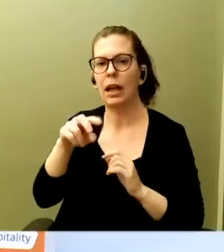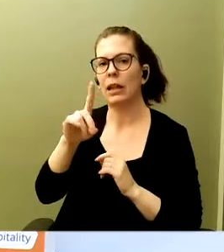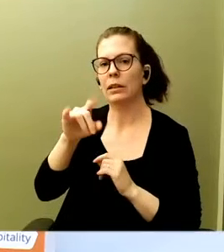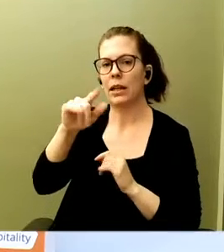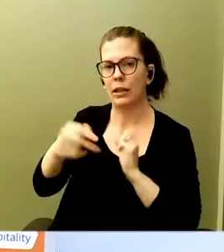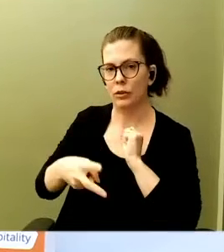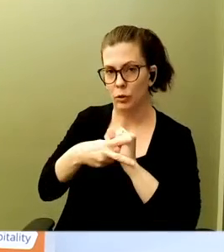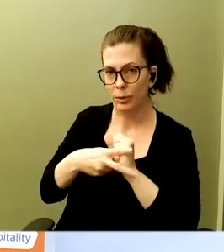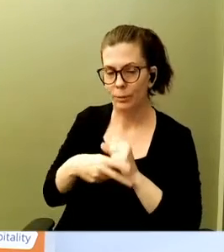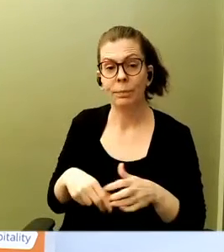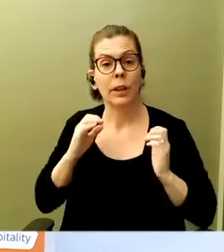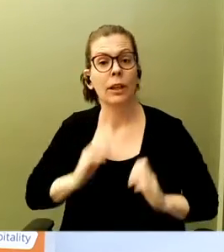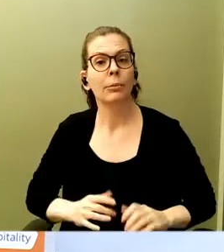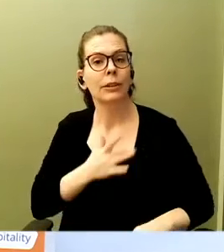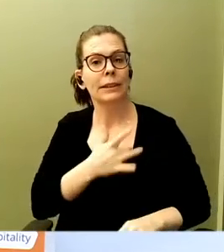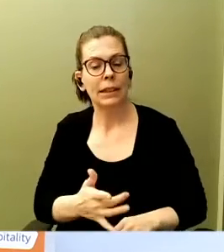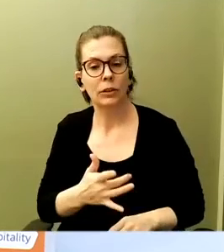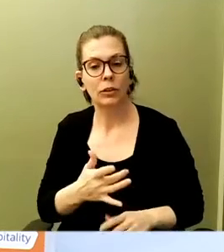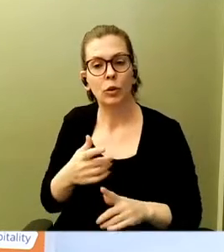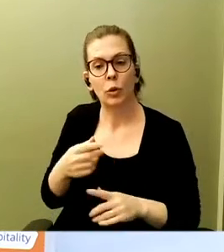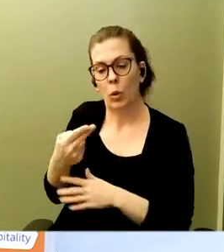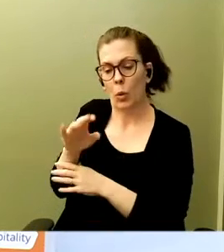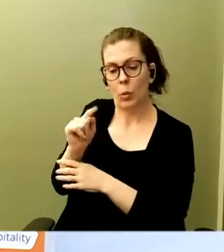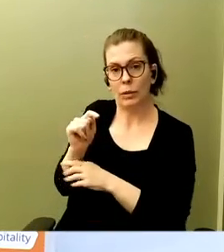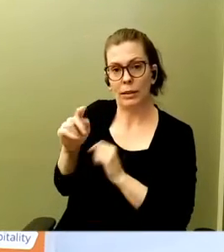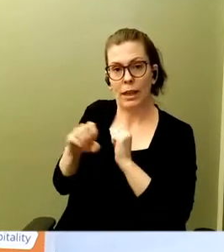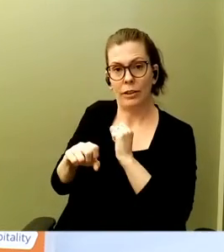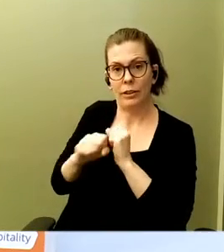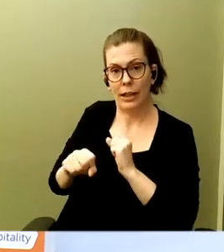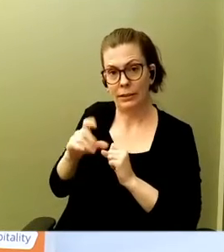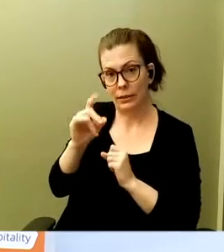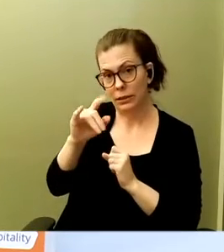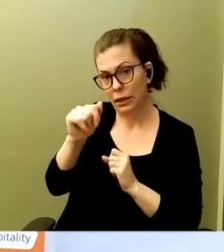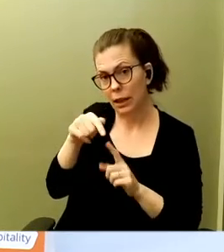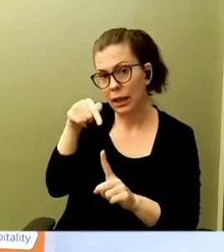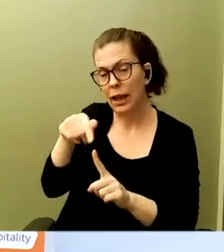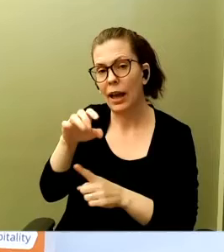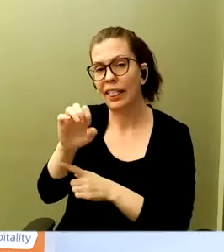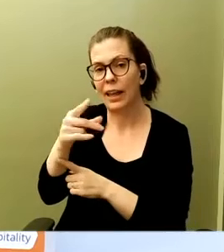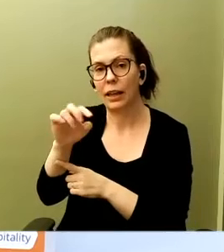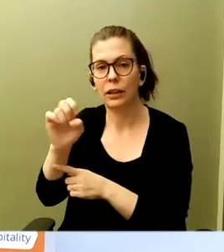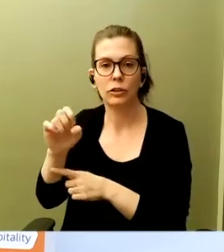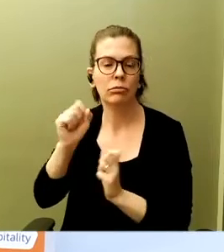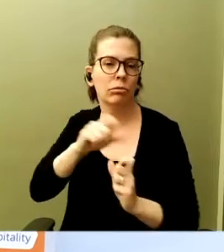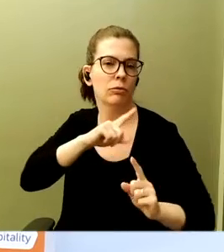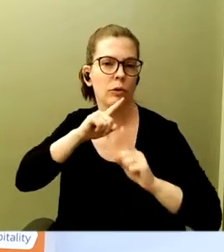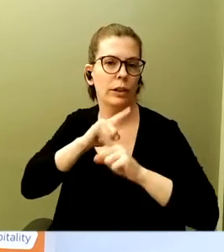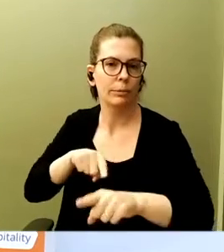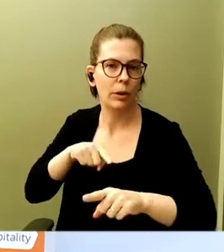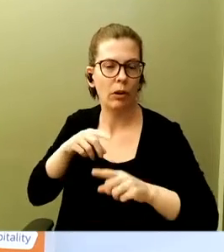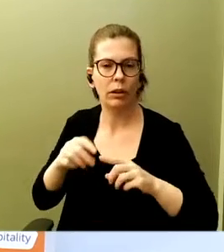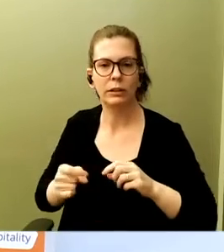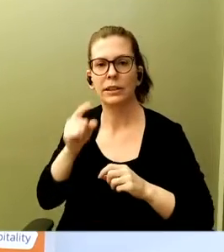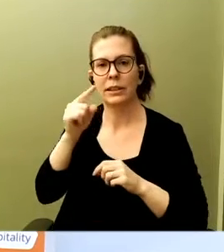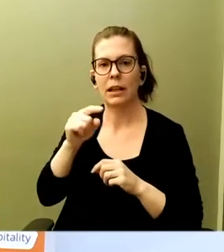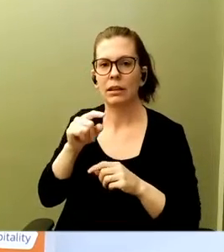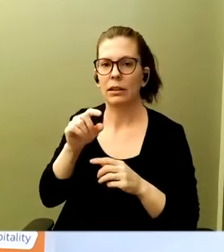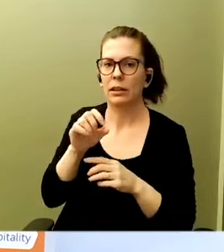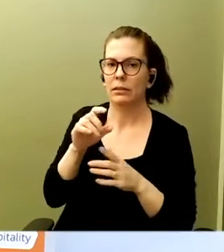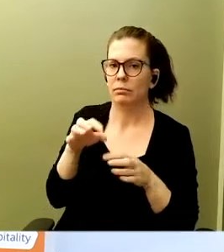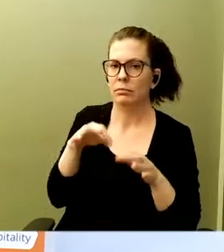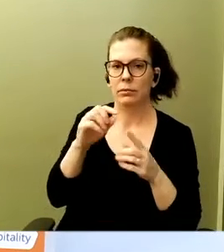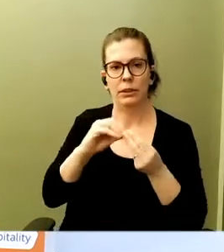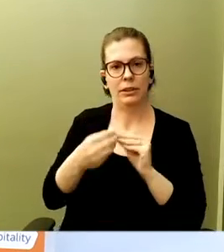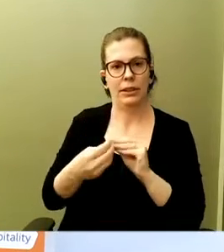host advertising data at the edge to be able to respond in, you single-digit millisecond latency to ad